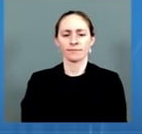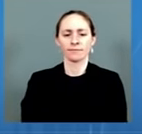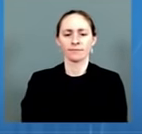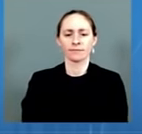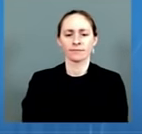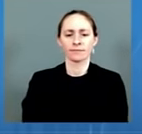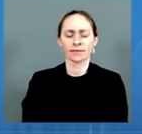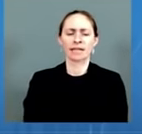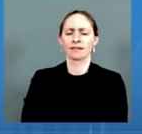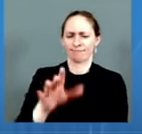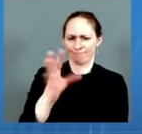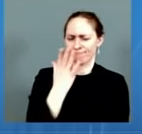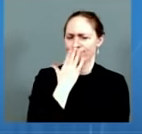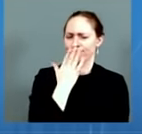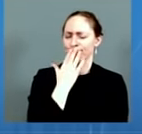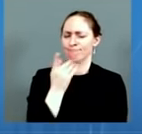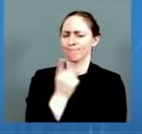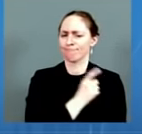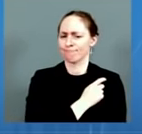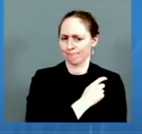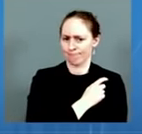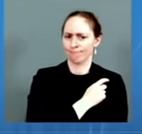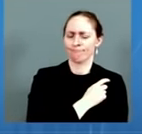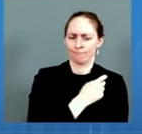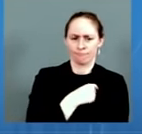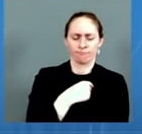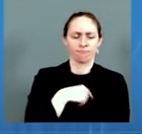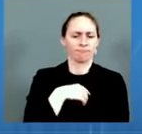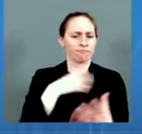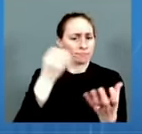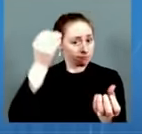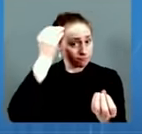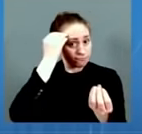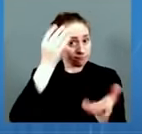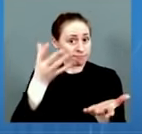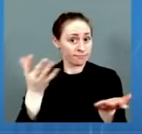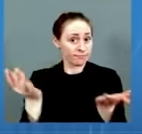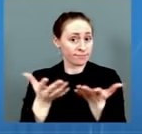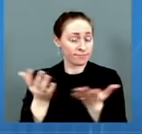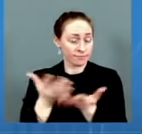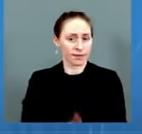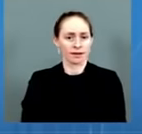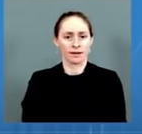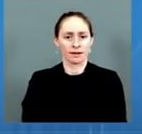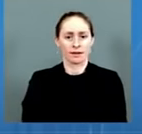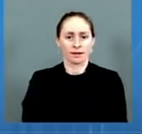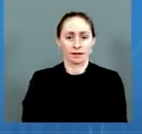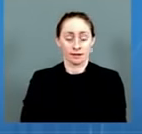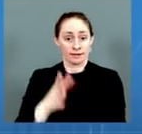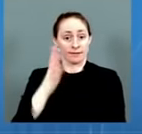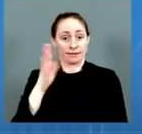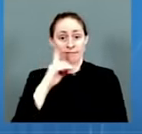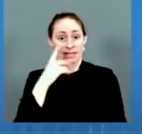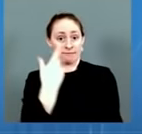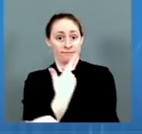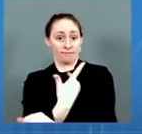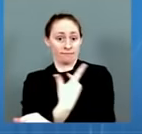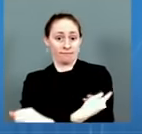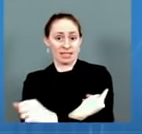happening with other countries' donations, but not with the U.S. donations. And we've sent 320 million